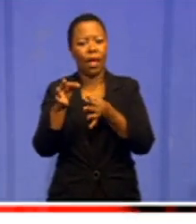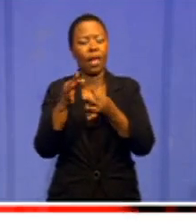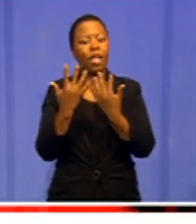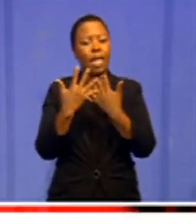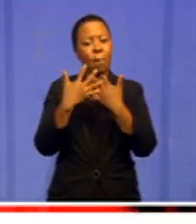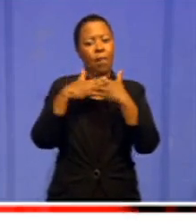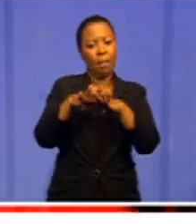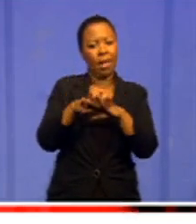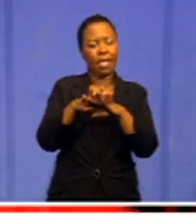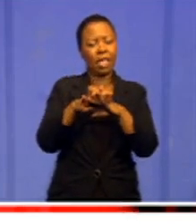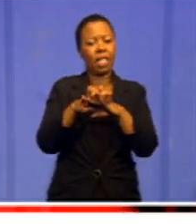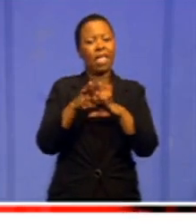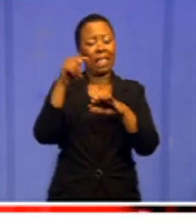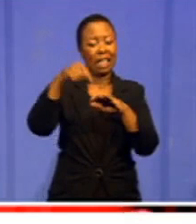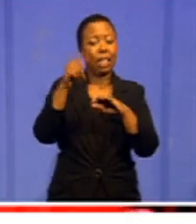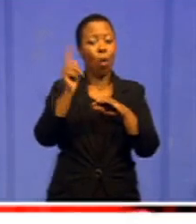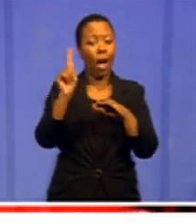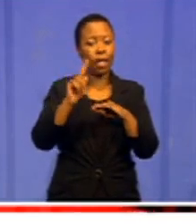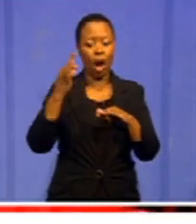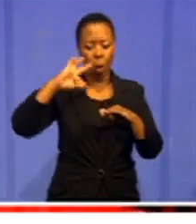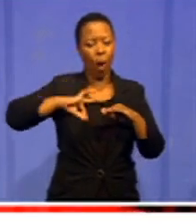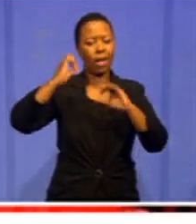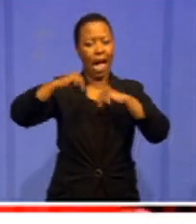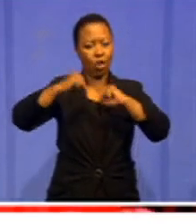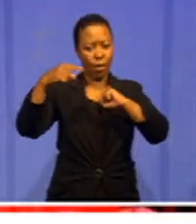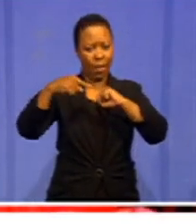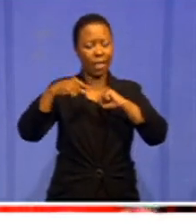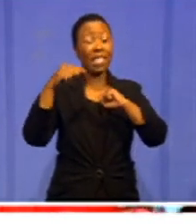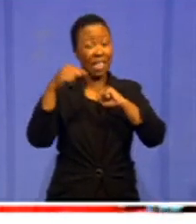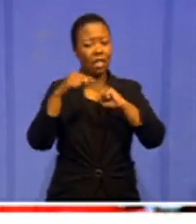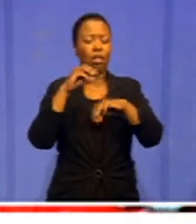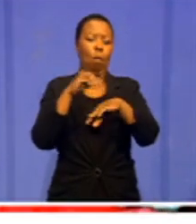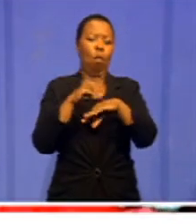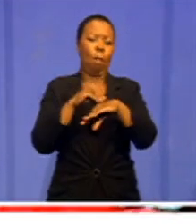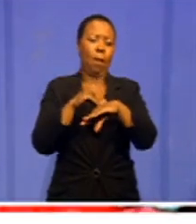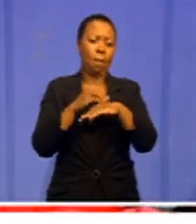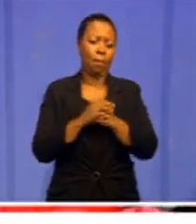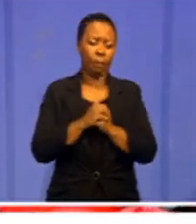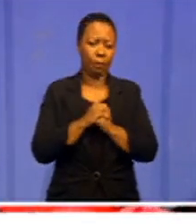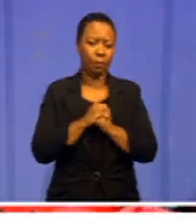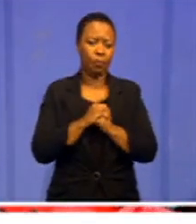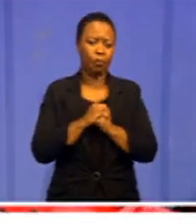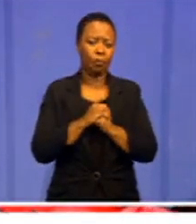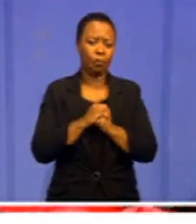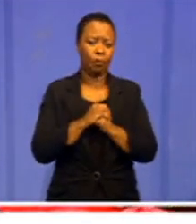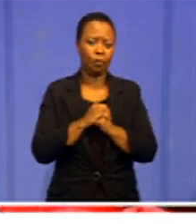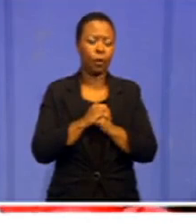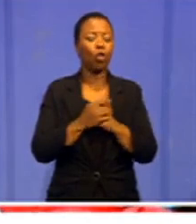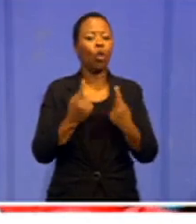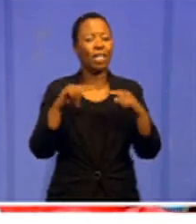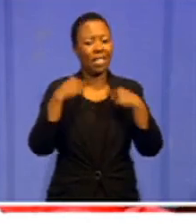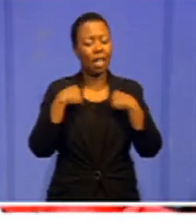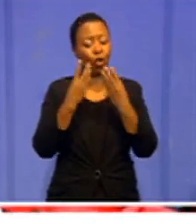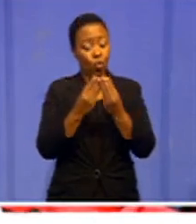the wage agreement, which is a problem. And the only way we can break this chain,